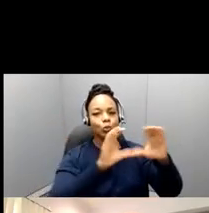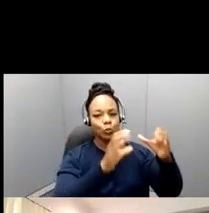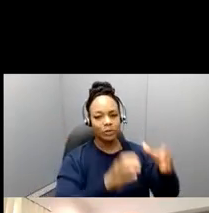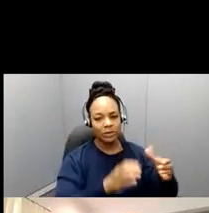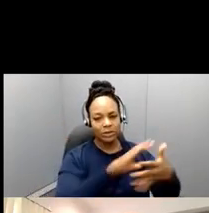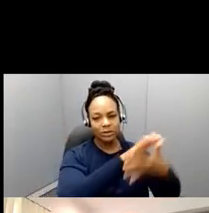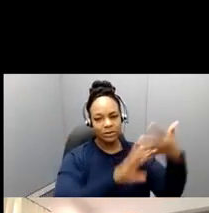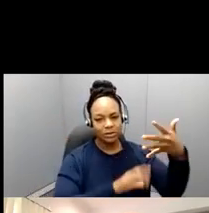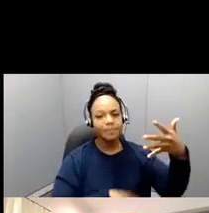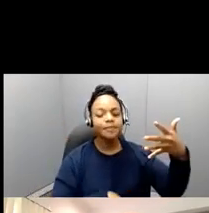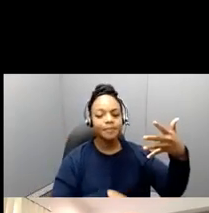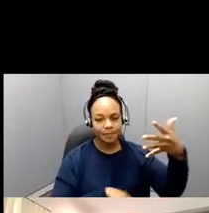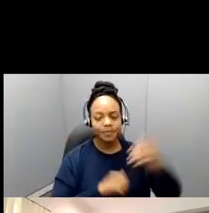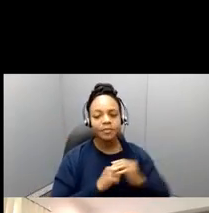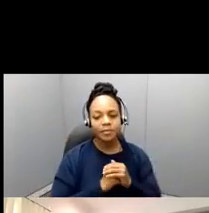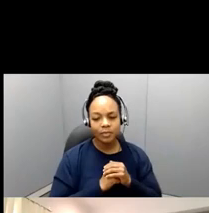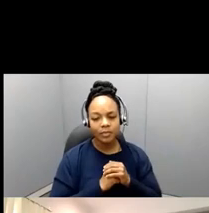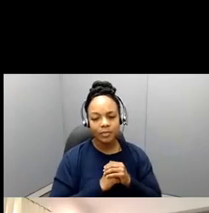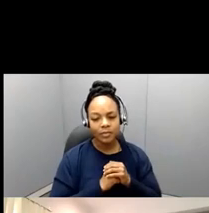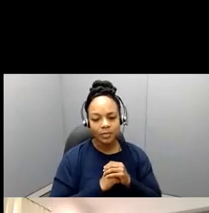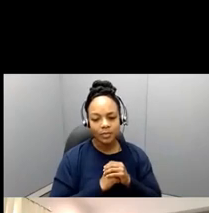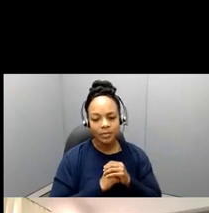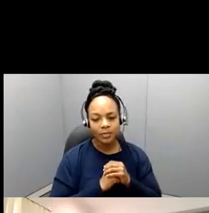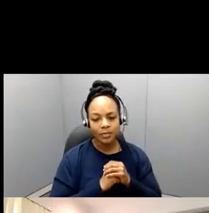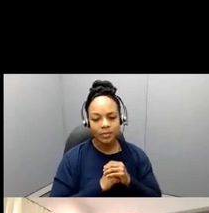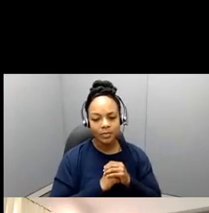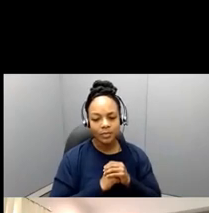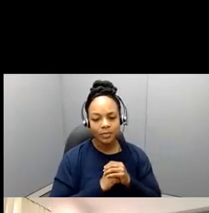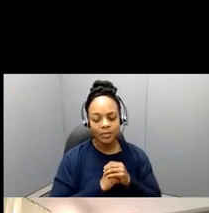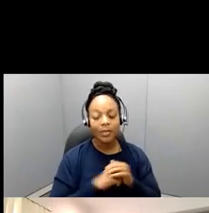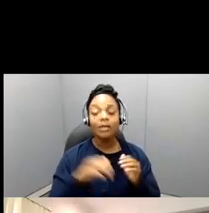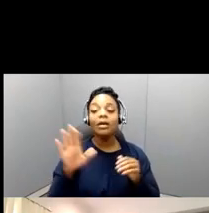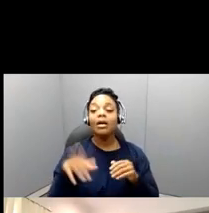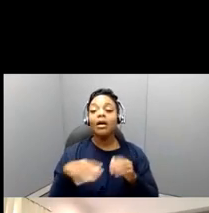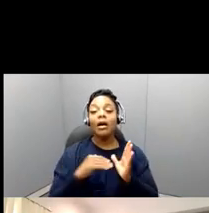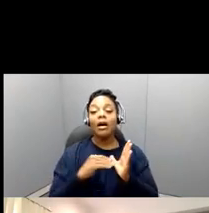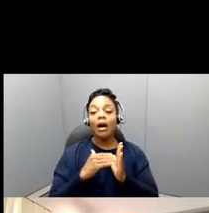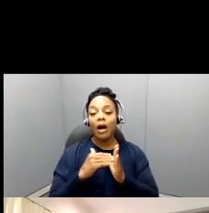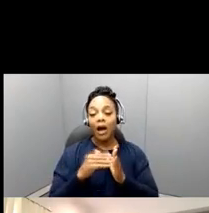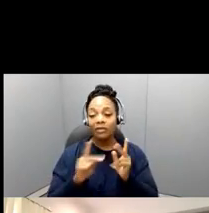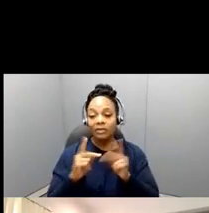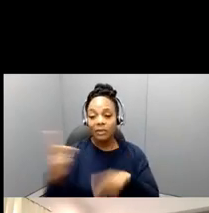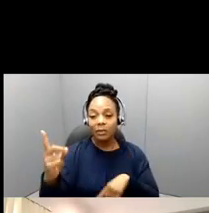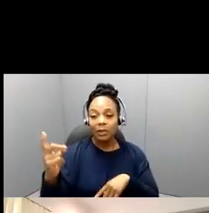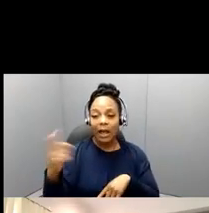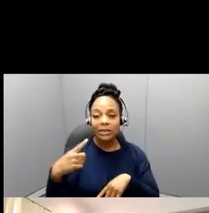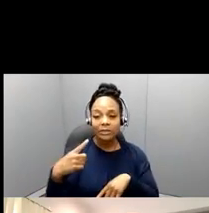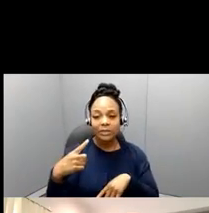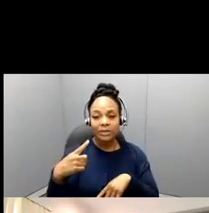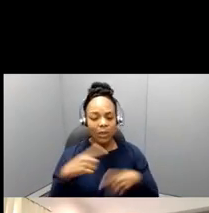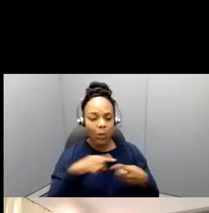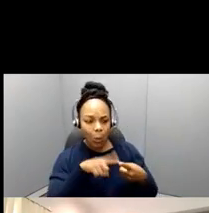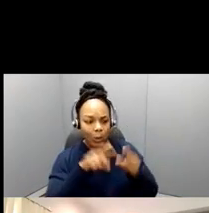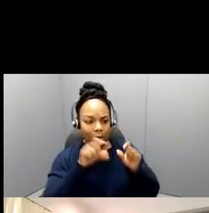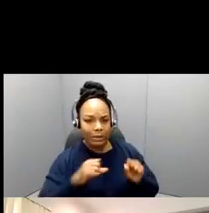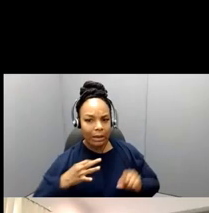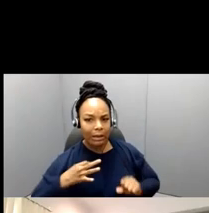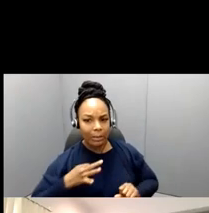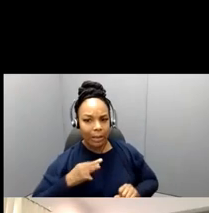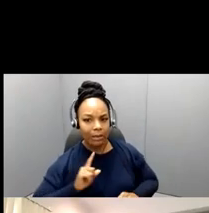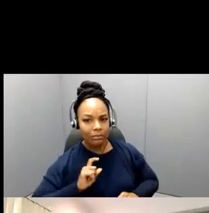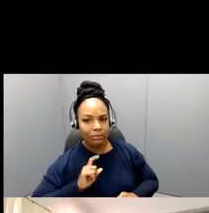One other thing is that the, uh, what stage is a question we often get from, from our graduate students as they apply for this, uh, fellowship.